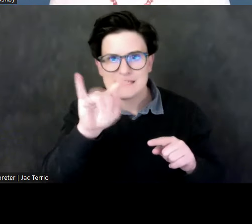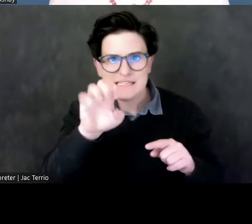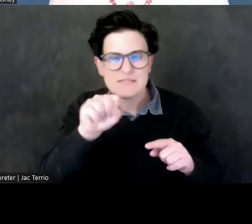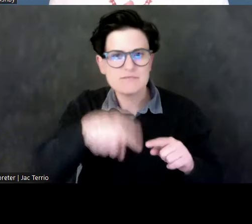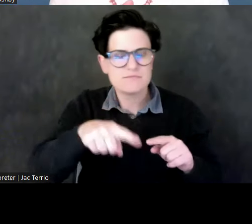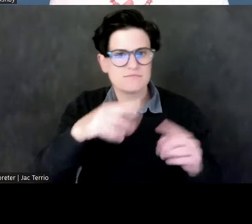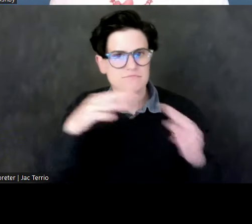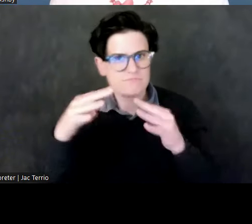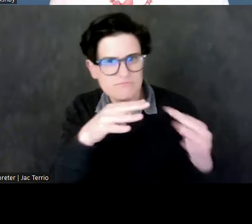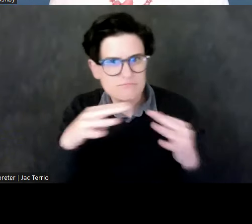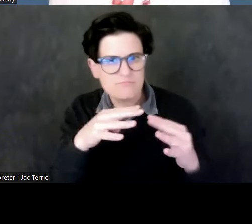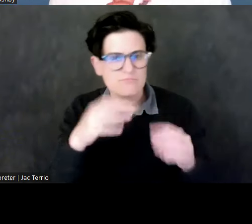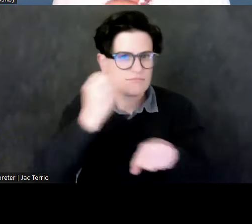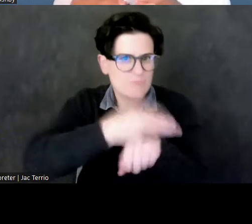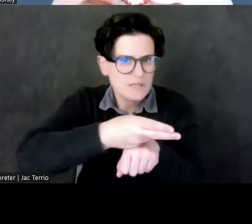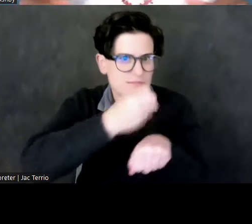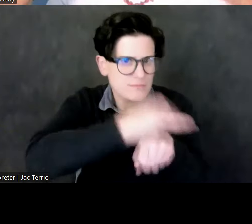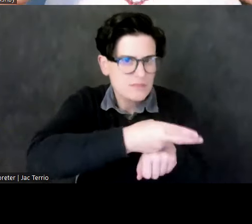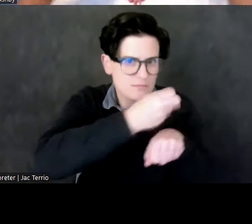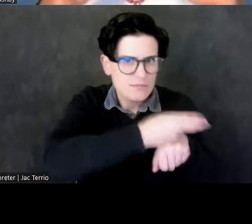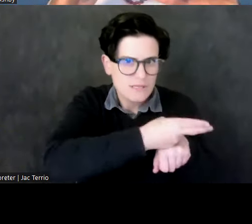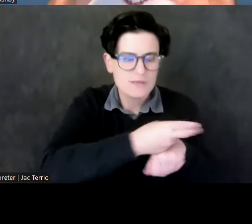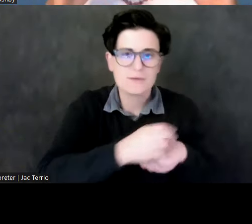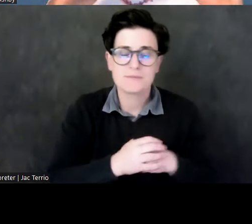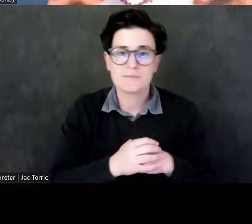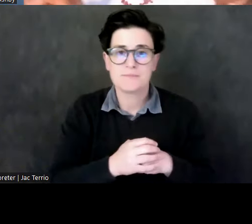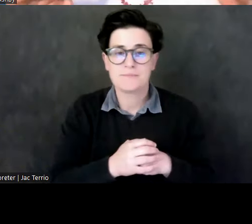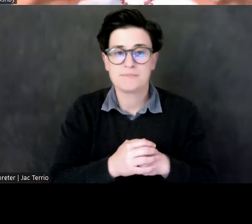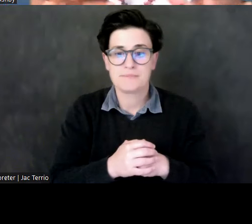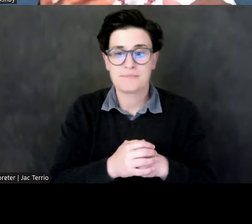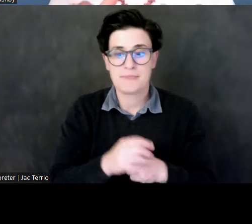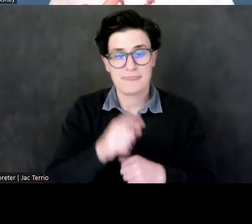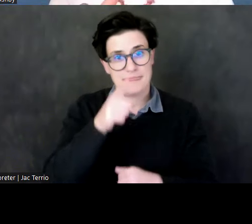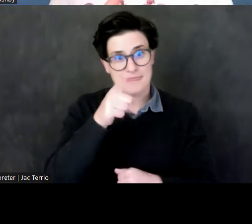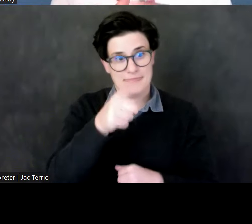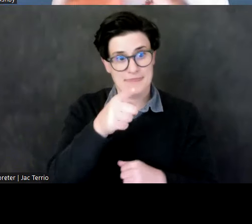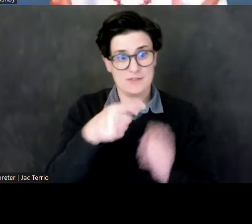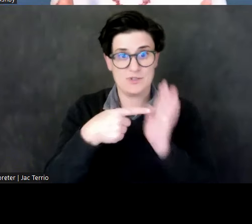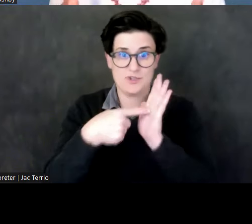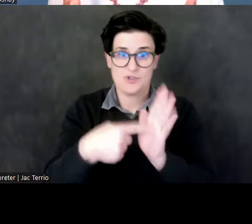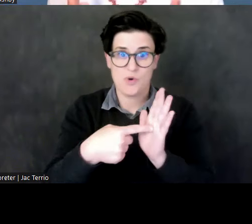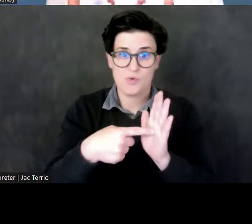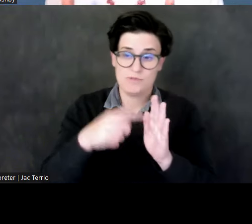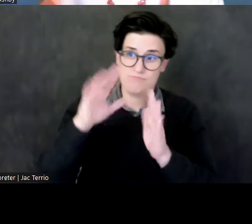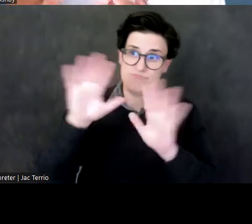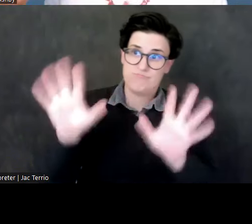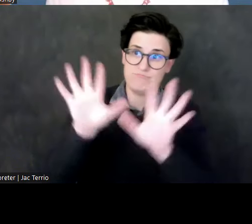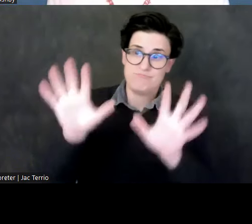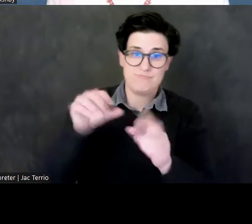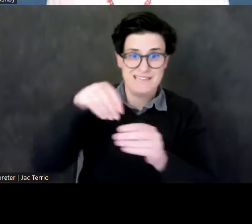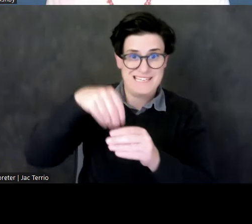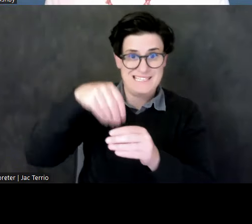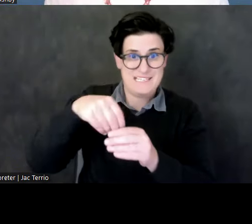dominated. And so this is the decoration and the interior of this temple of victory.